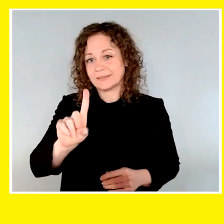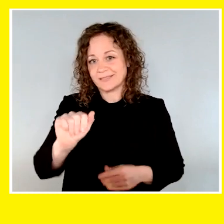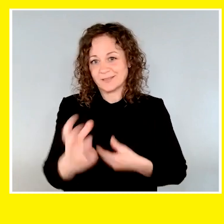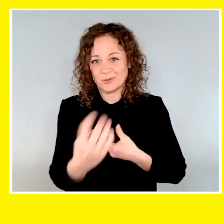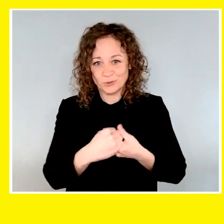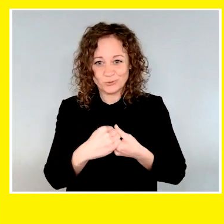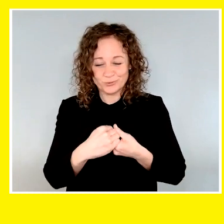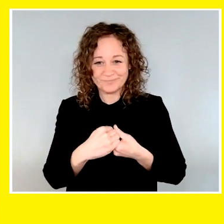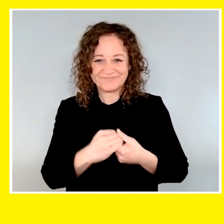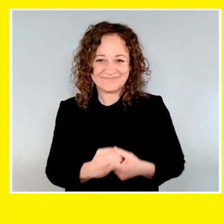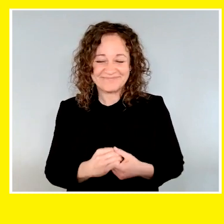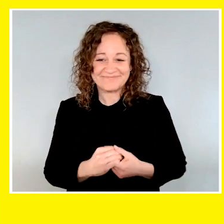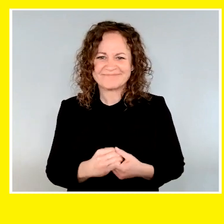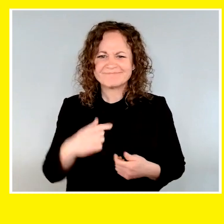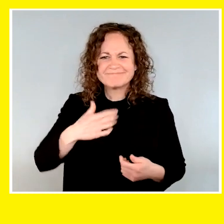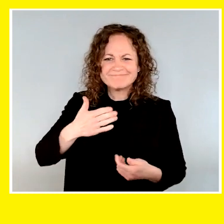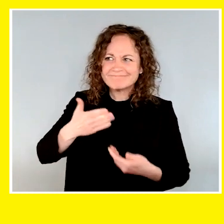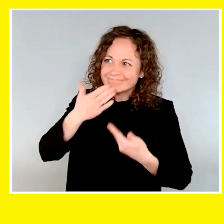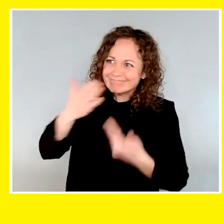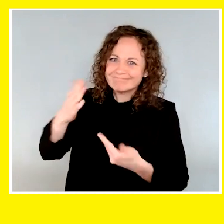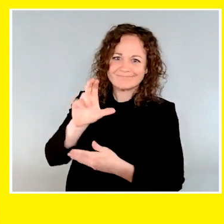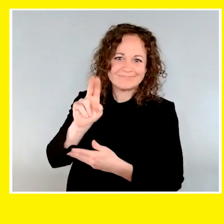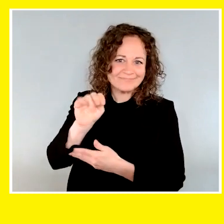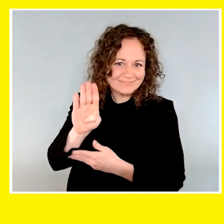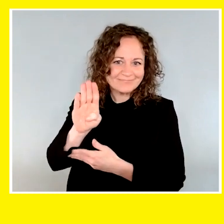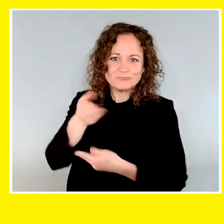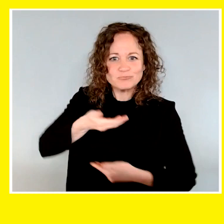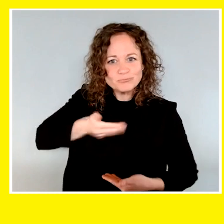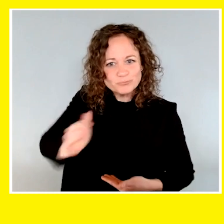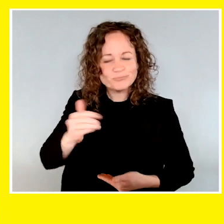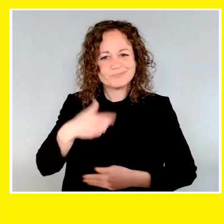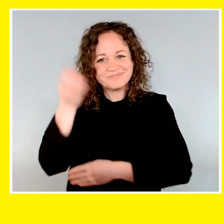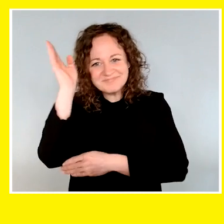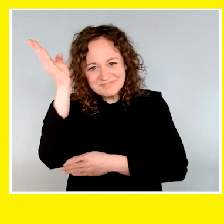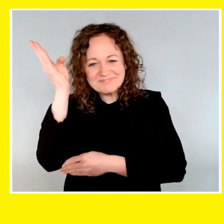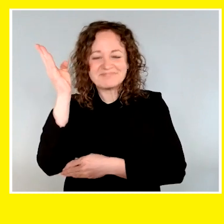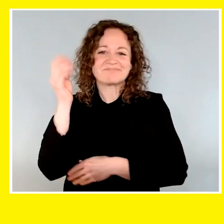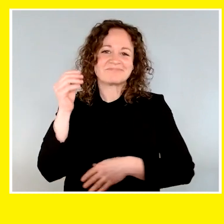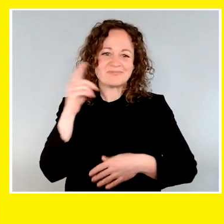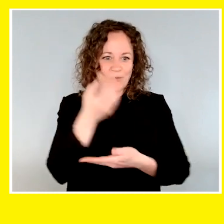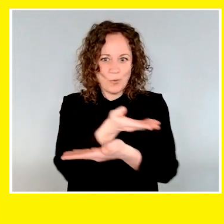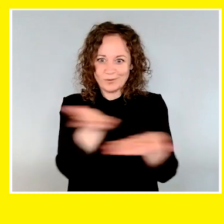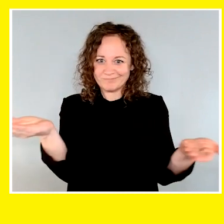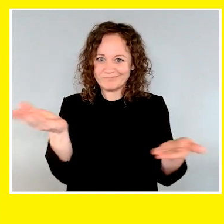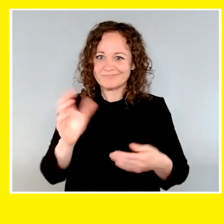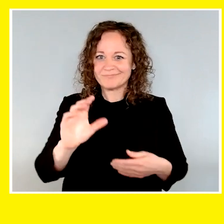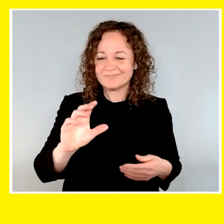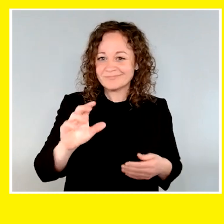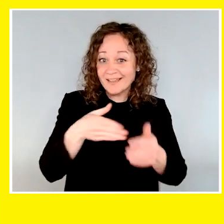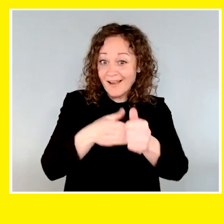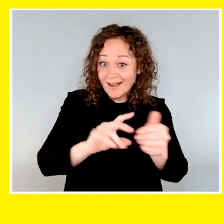National Institute for the Blind Foundation invited me to say a special congratulations to their guide dog and buddy dog class of graduates.